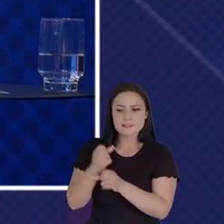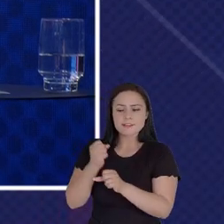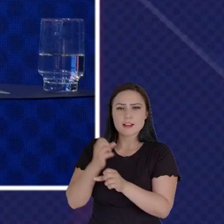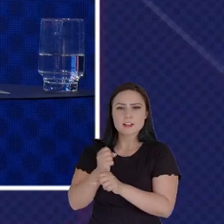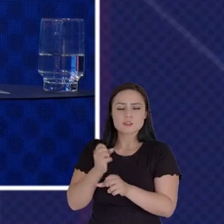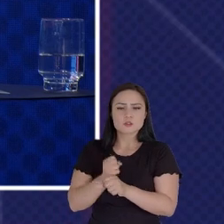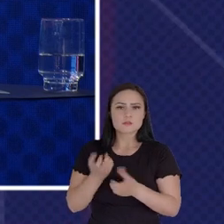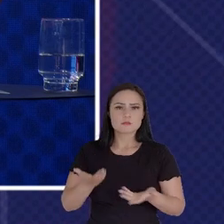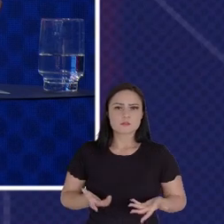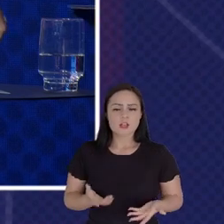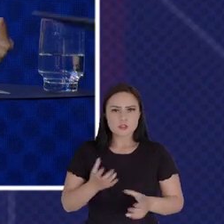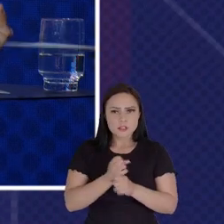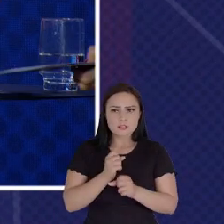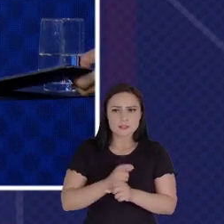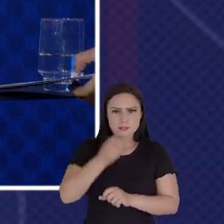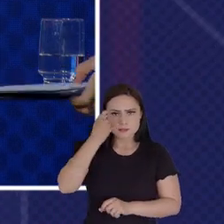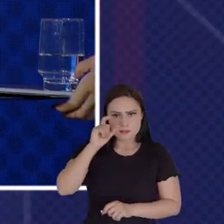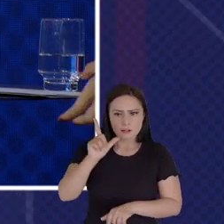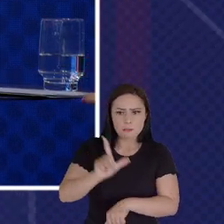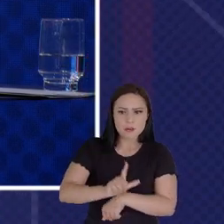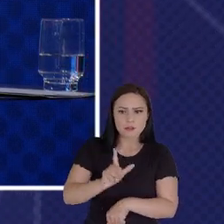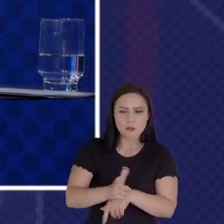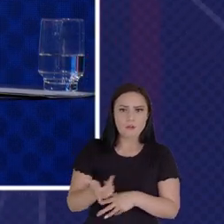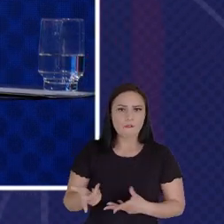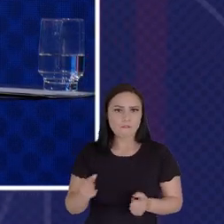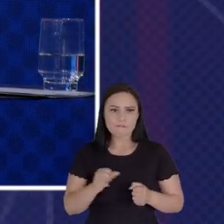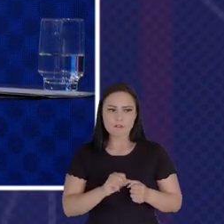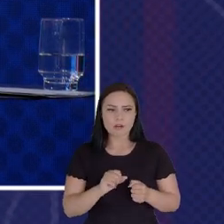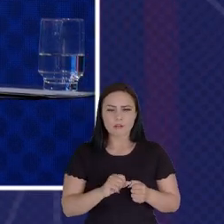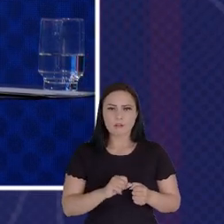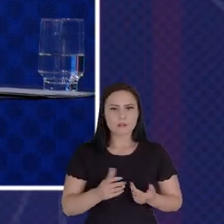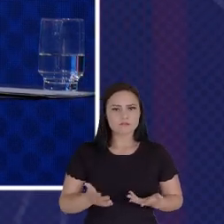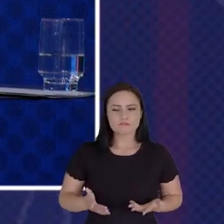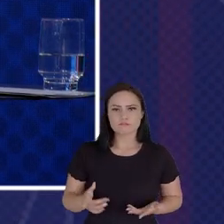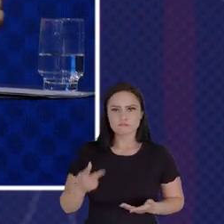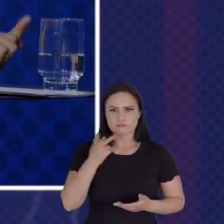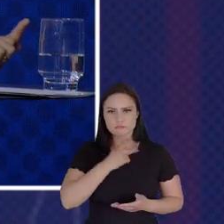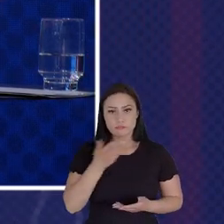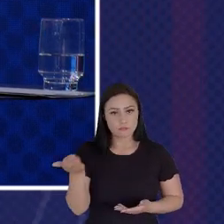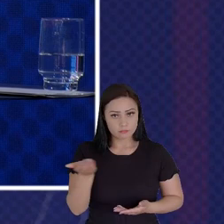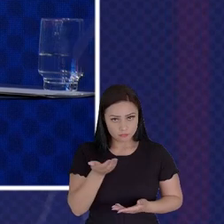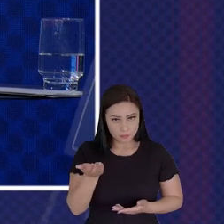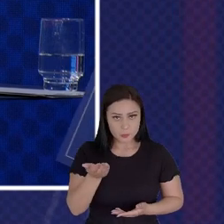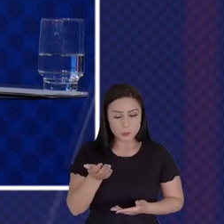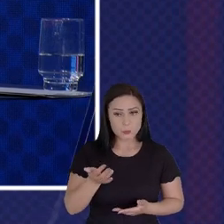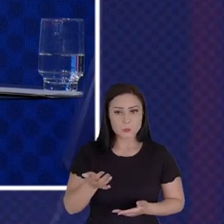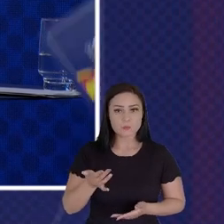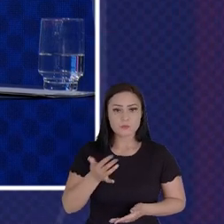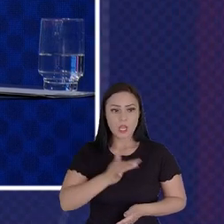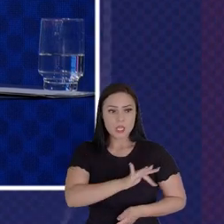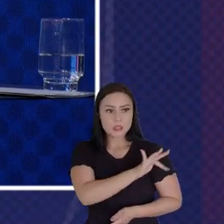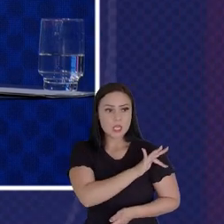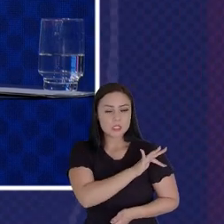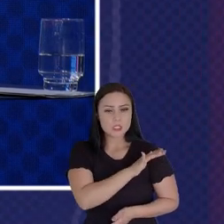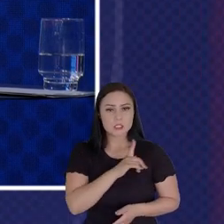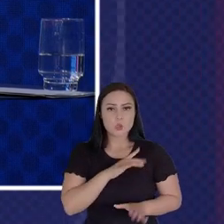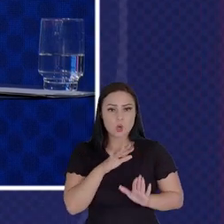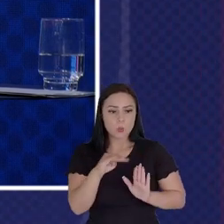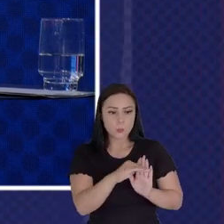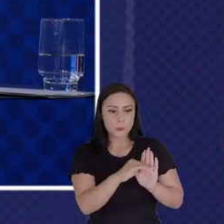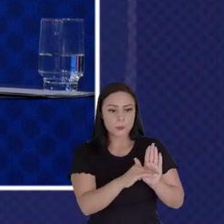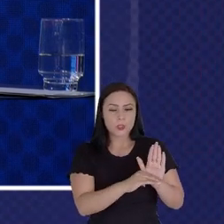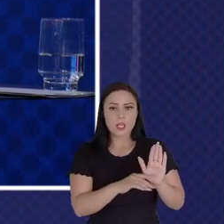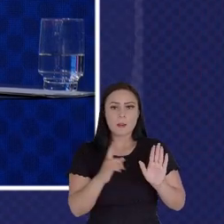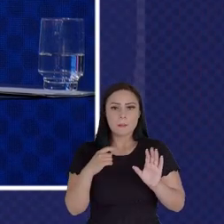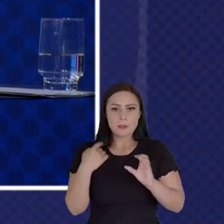The Laboratory And I Would Say I Want These Techniques In My Medical Clinics As Quickly As